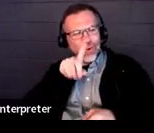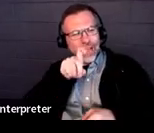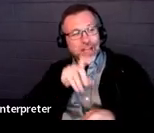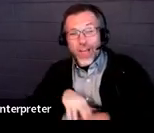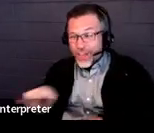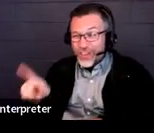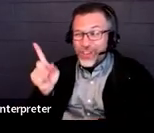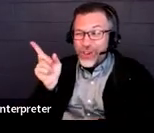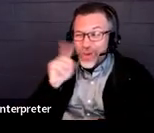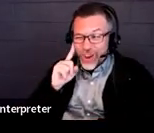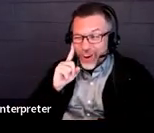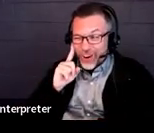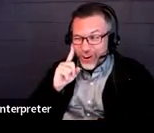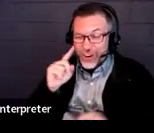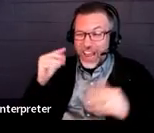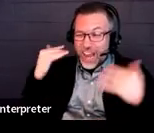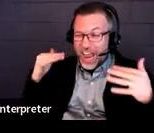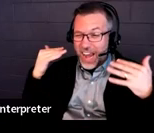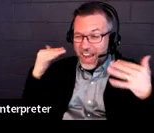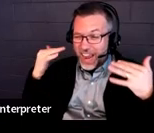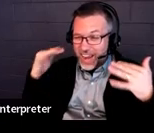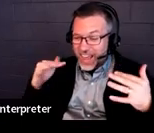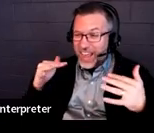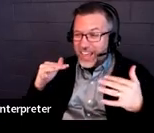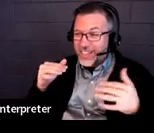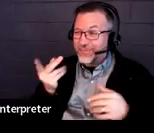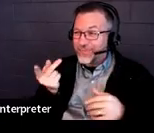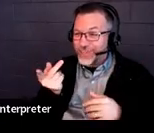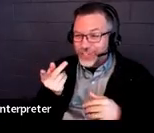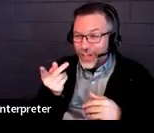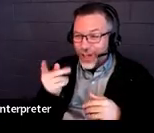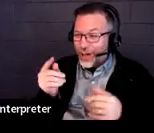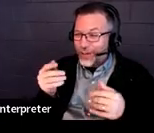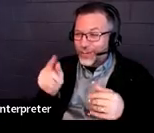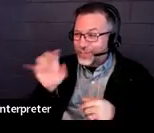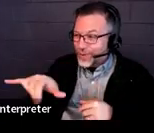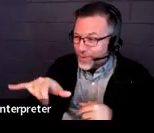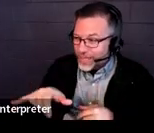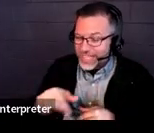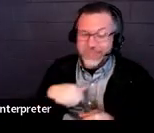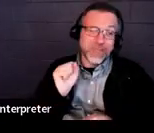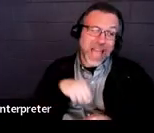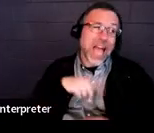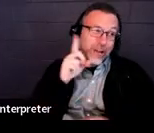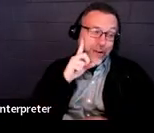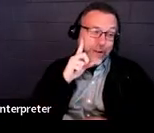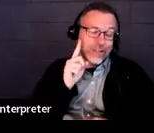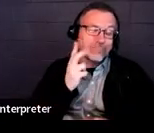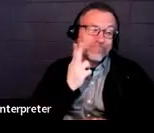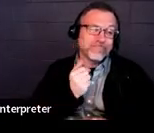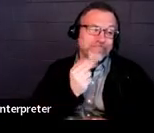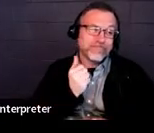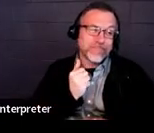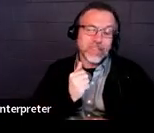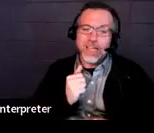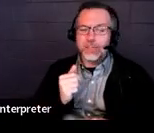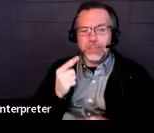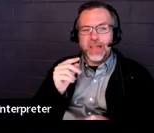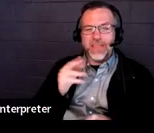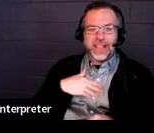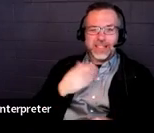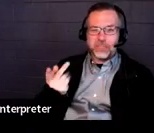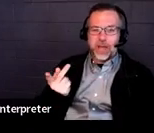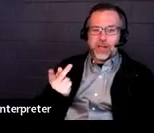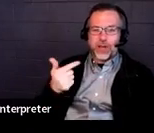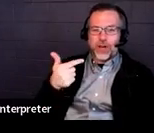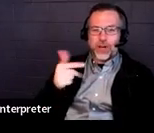the squeaky squeak in the background? But it was adorable. Like, everybody loves that stuff. Come on. Yeah. I actually think it was Gracie. So.